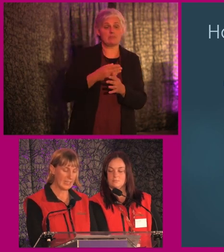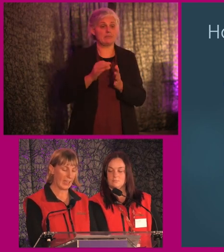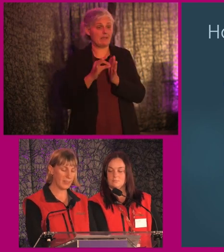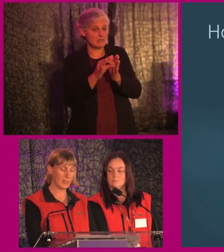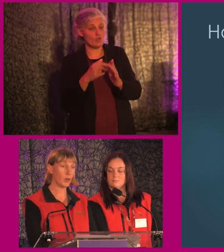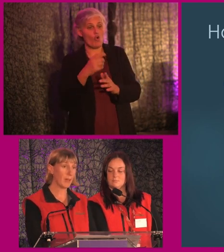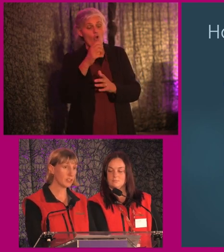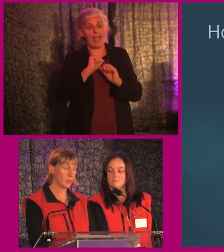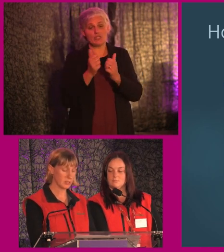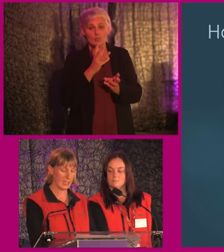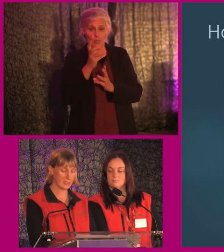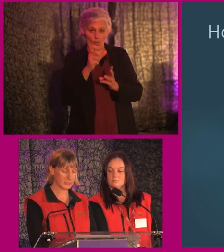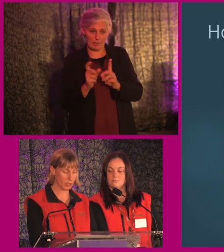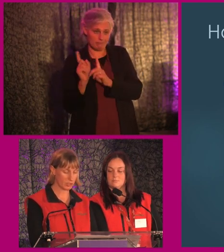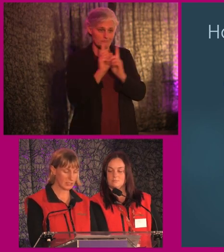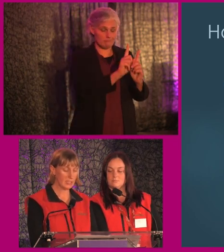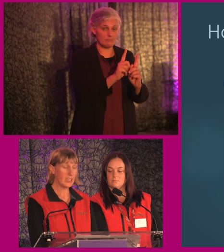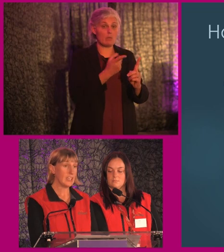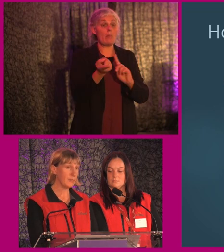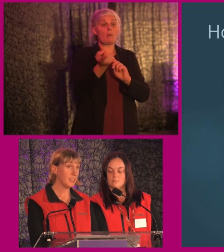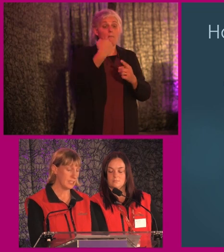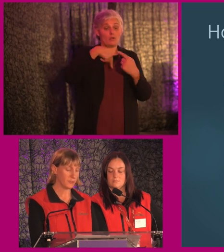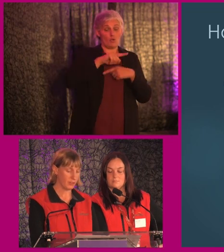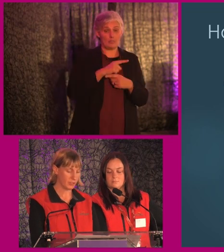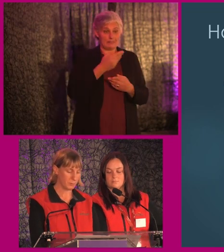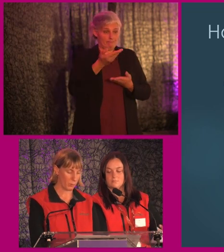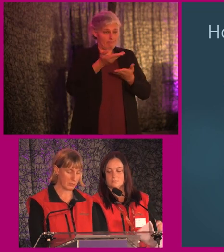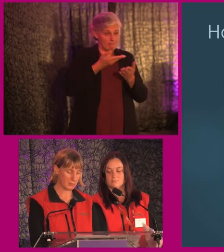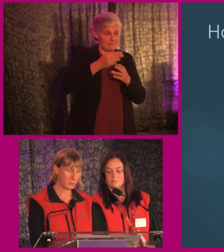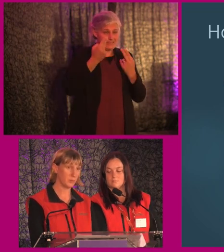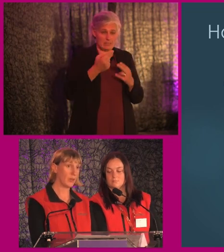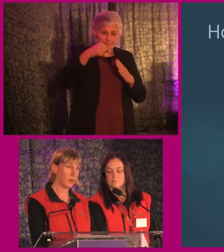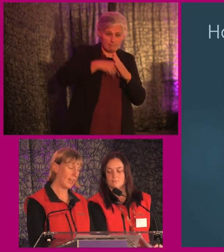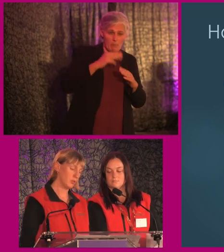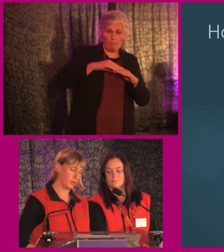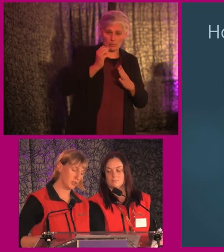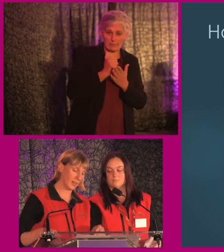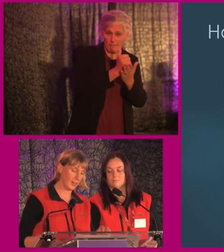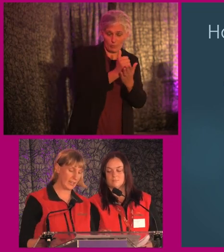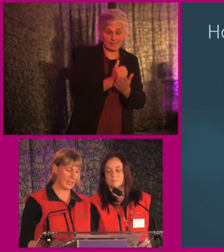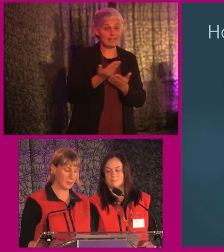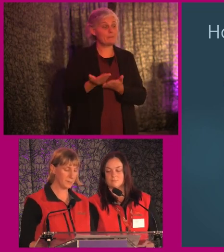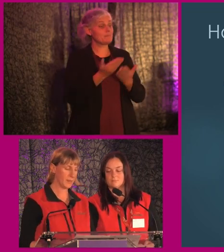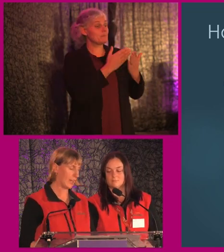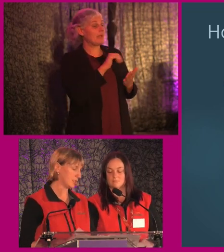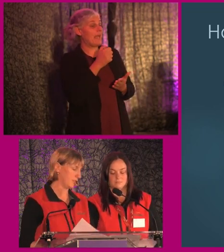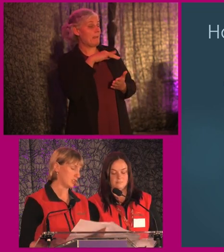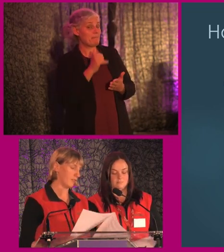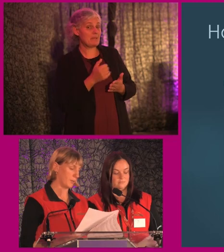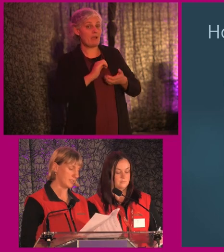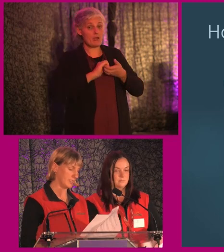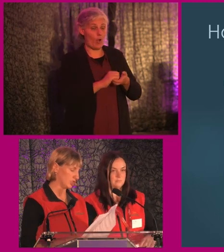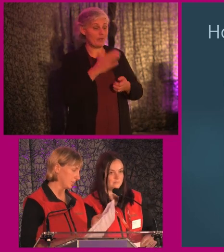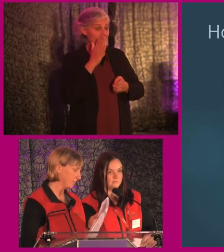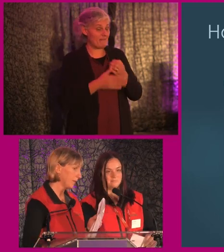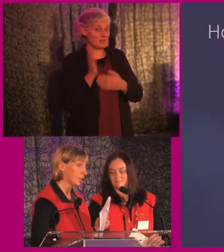and then they come back to us and discuss if they need further support. So now I'm going to hand you over to my colleague Amy to finish off